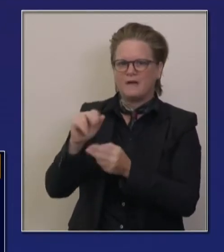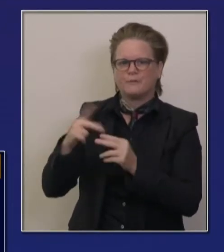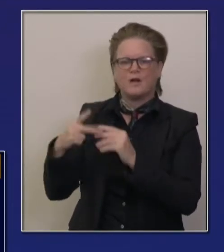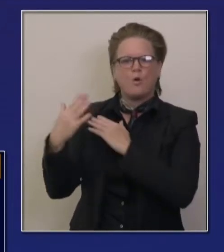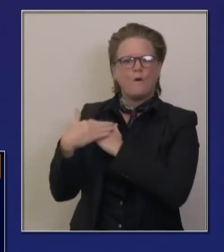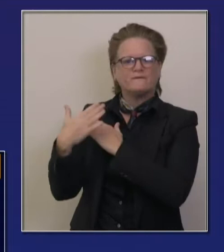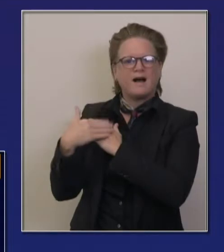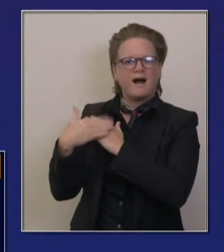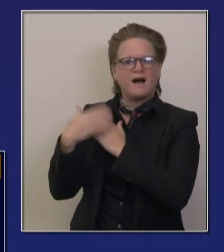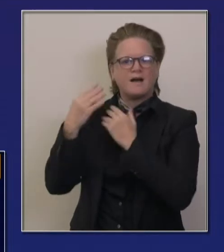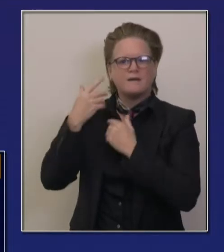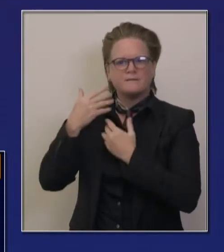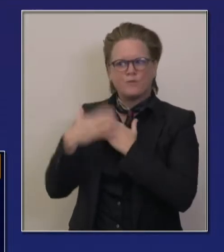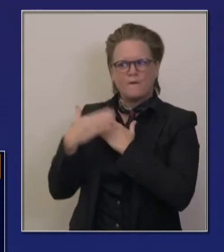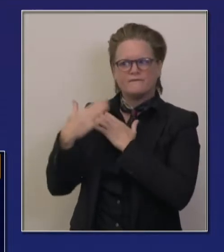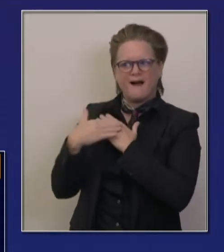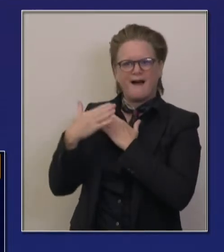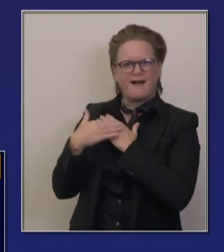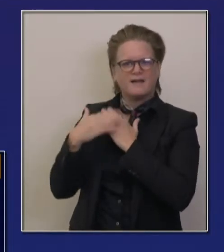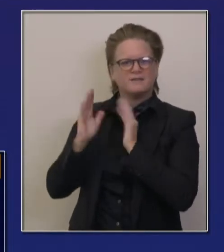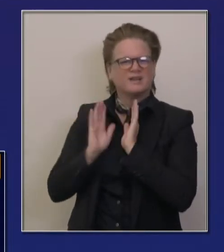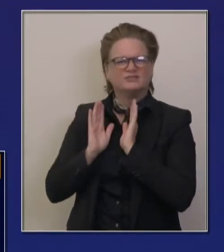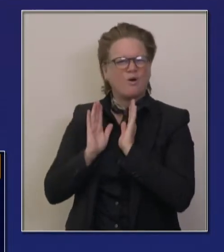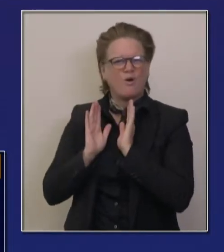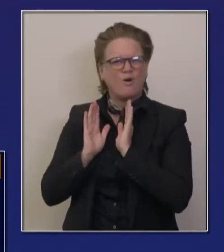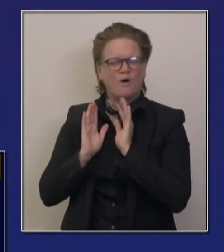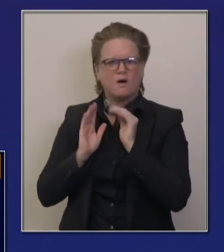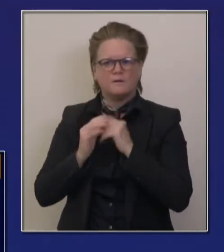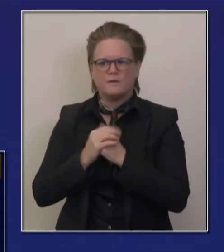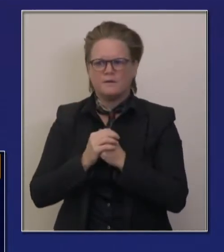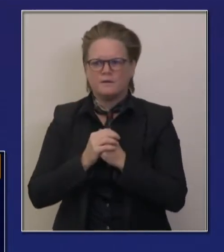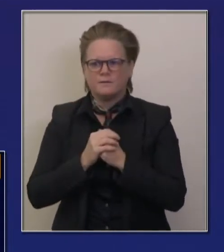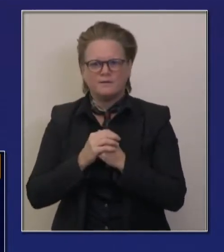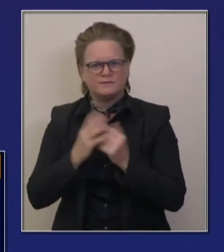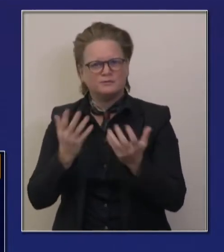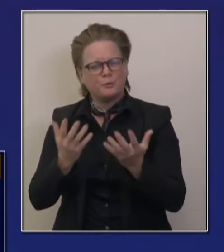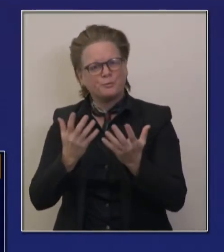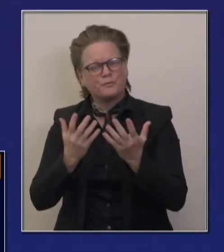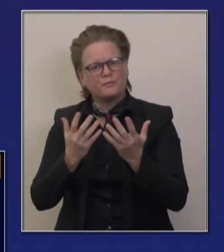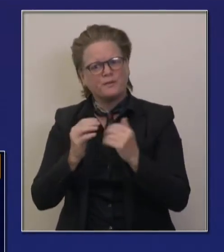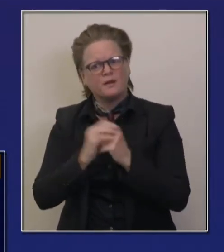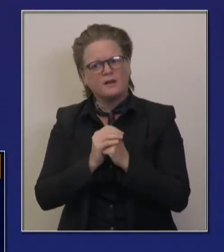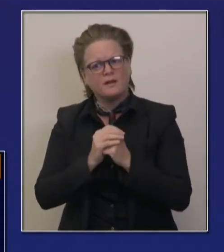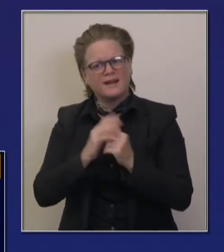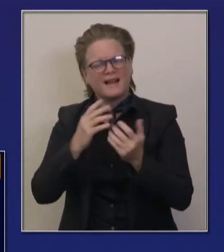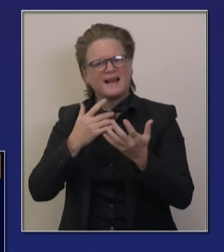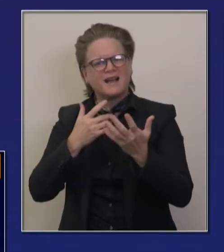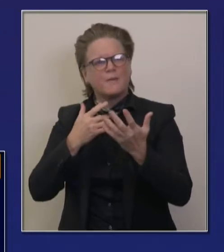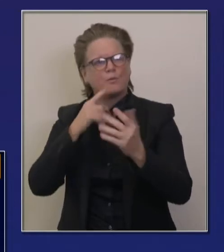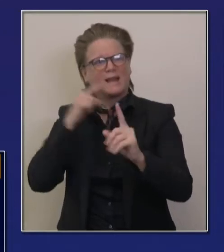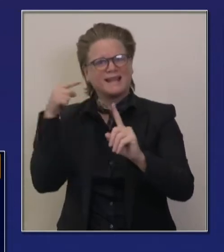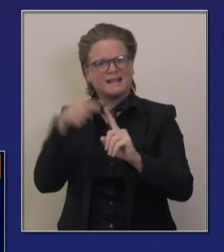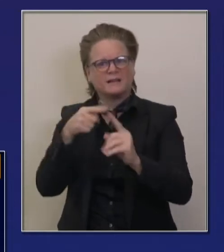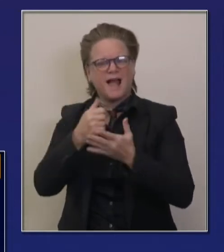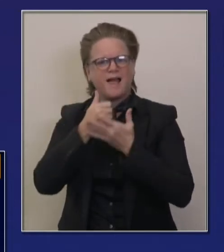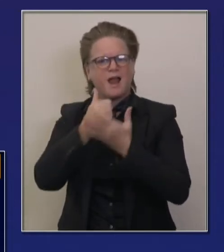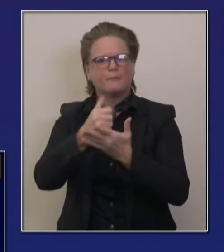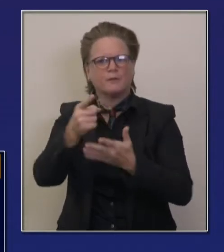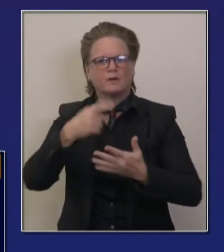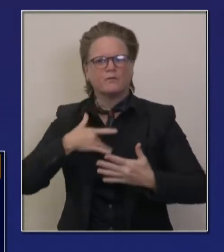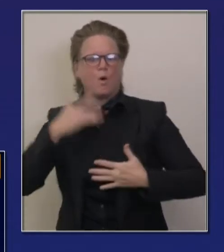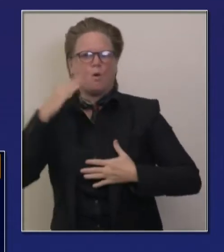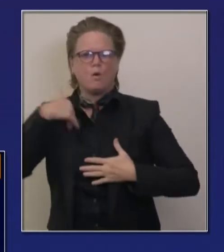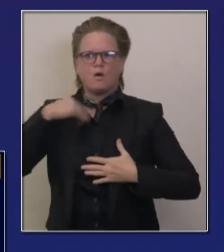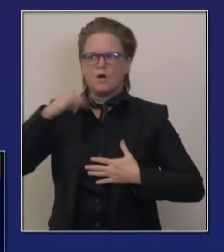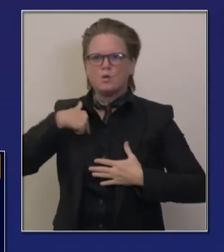additional tool in the toolkit in terms of your safety protocols. That's why I started with that slide around physical distancing and